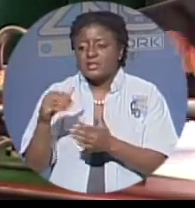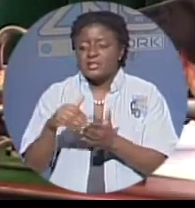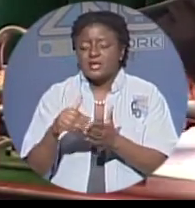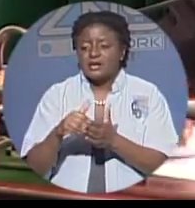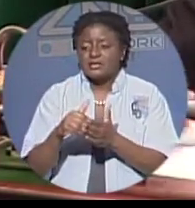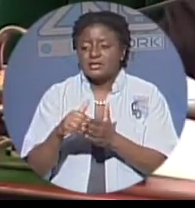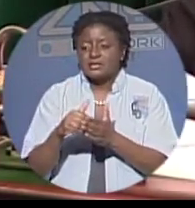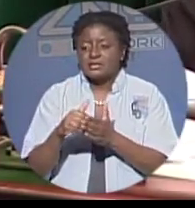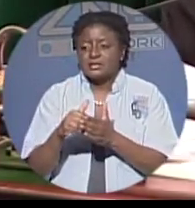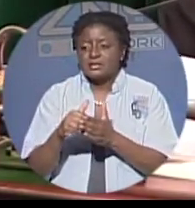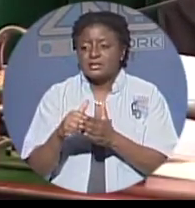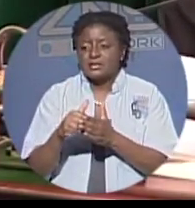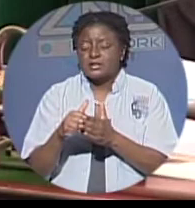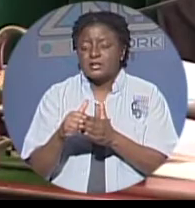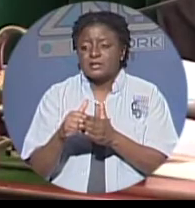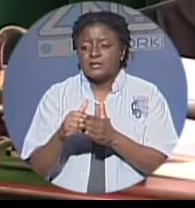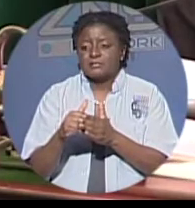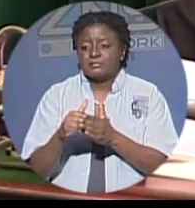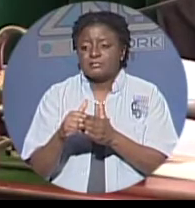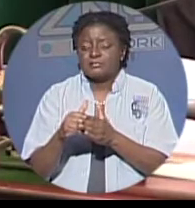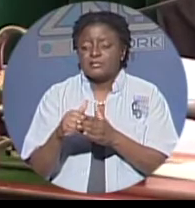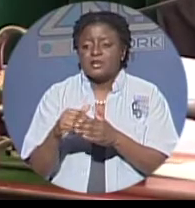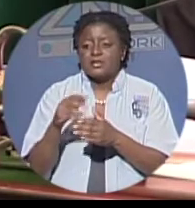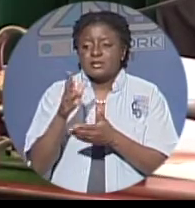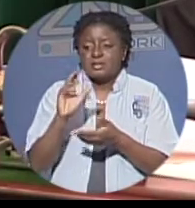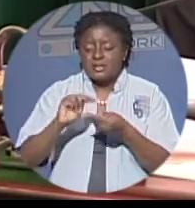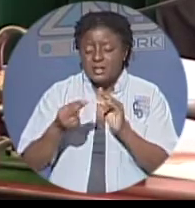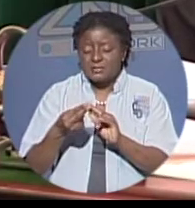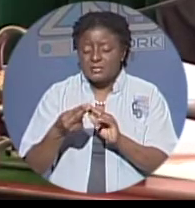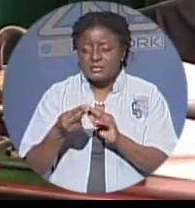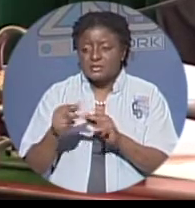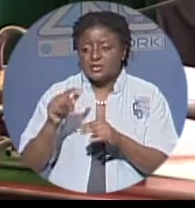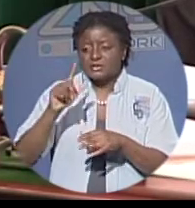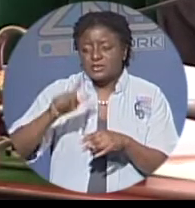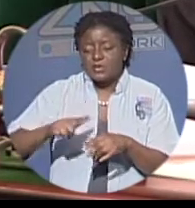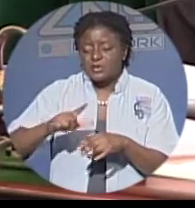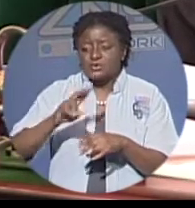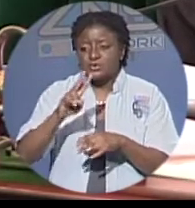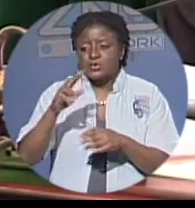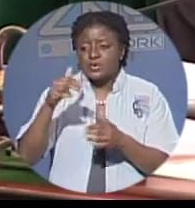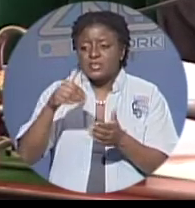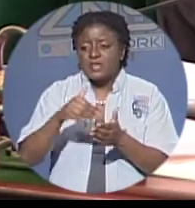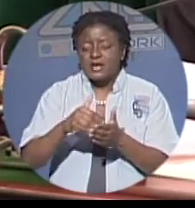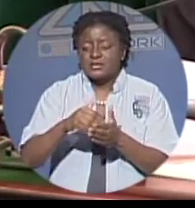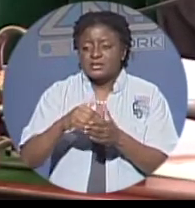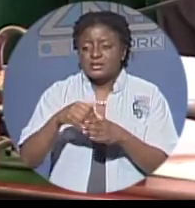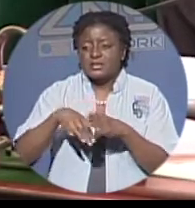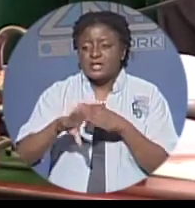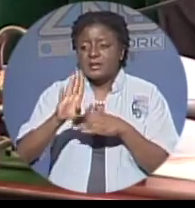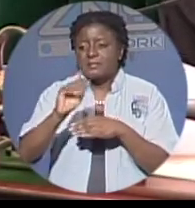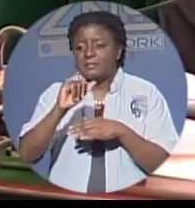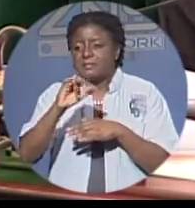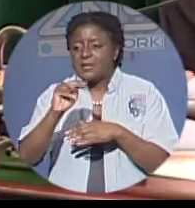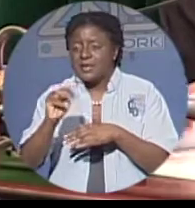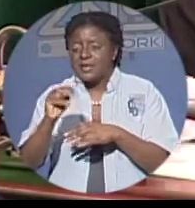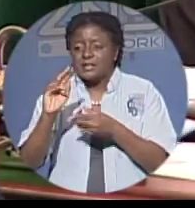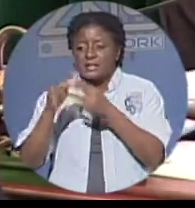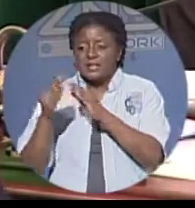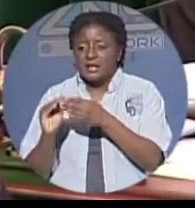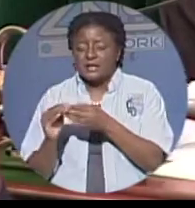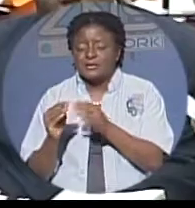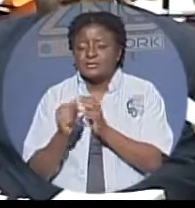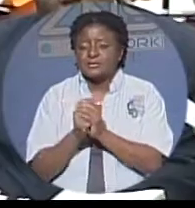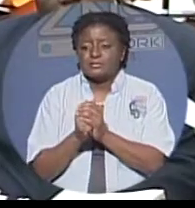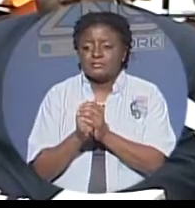2 869 in bain and grant town to a high of 5 085 in blue hills but here are some other